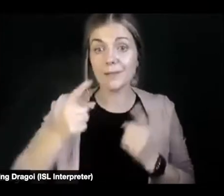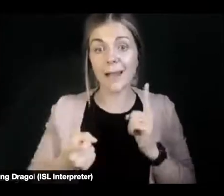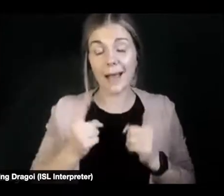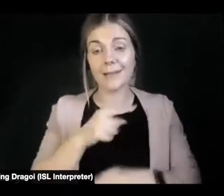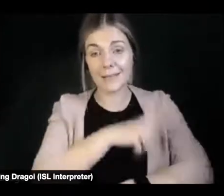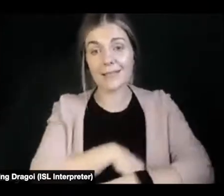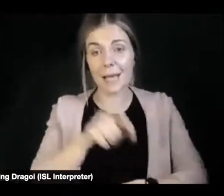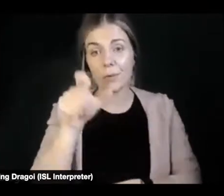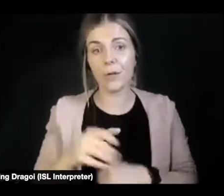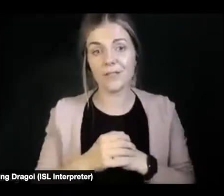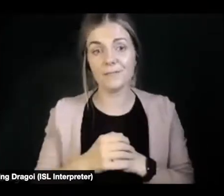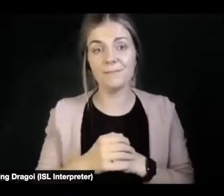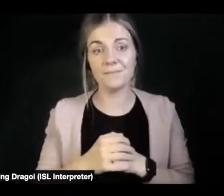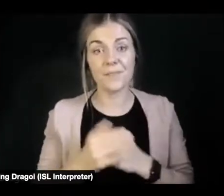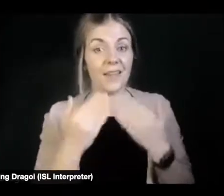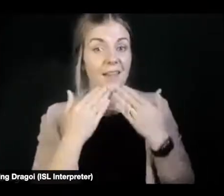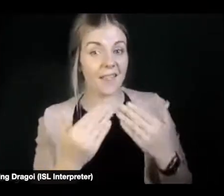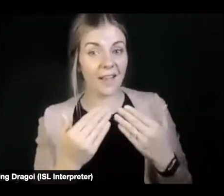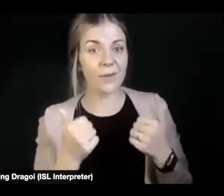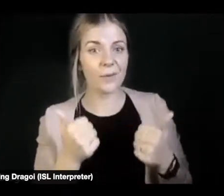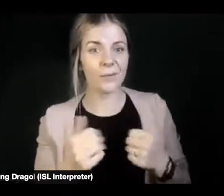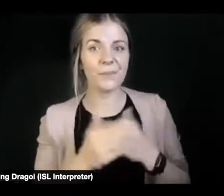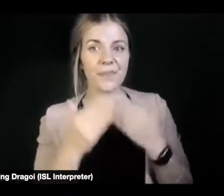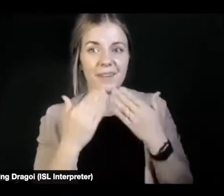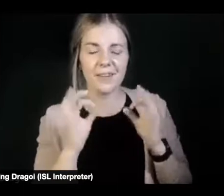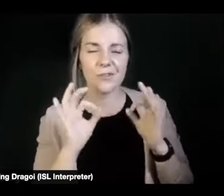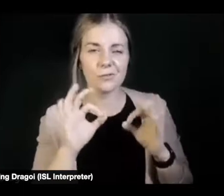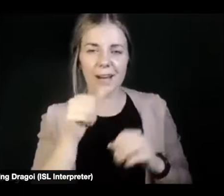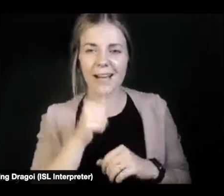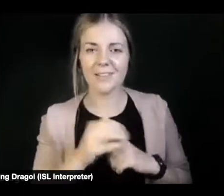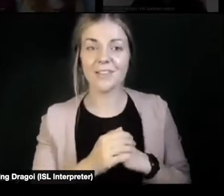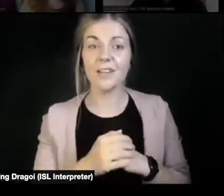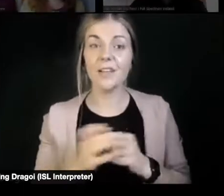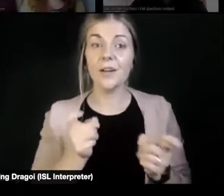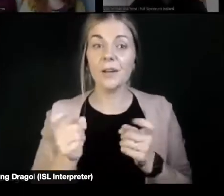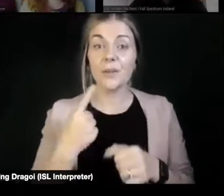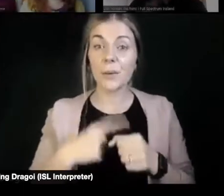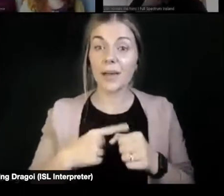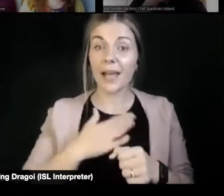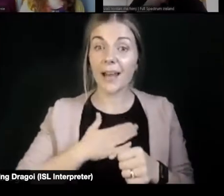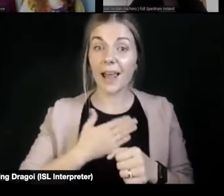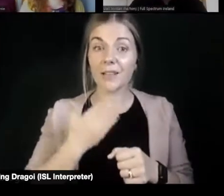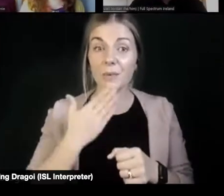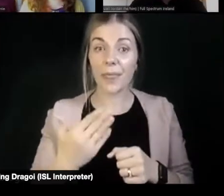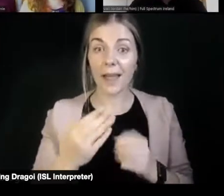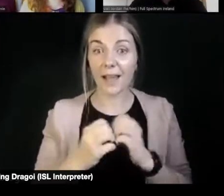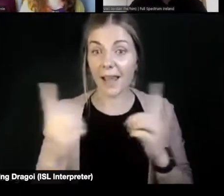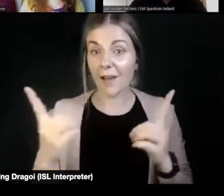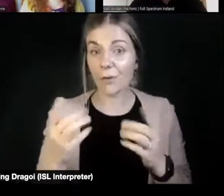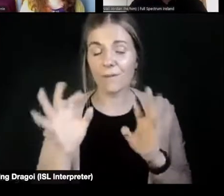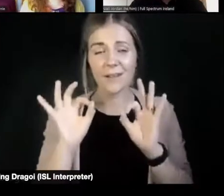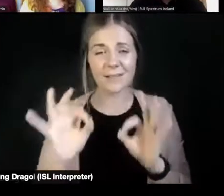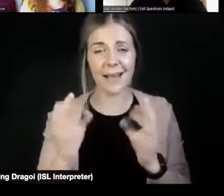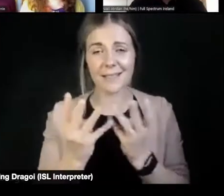don't be sure. It's a great, great energy and I'll thank you. So again, I'd like to thank you for fantastic panellists.